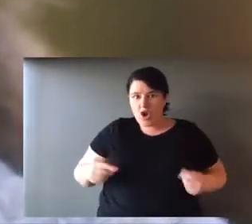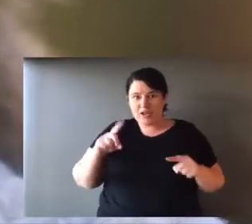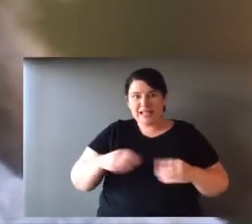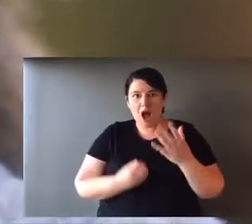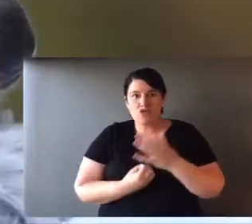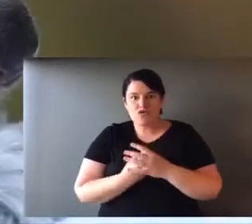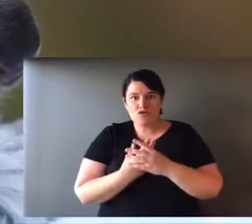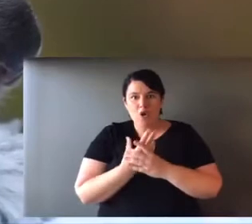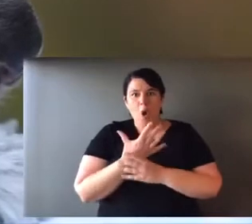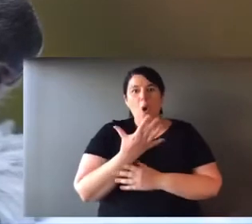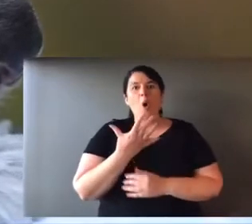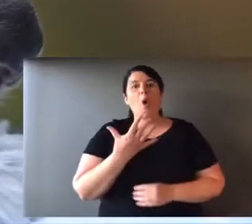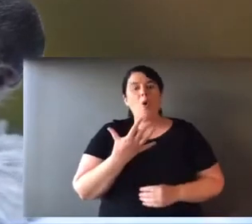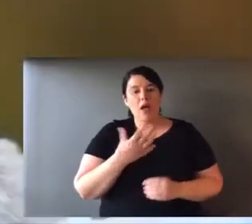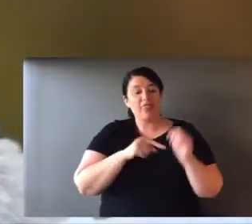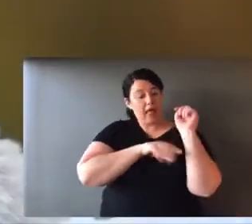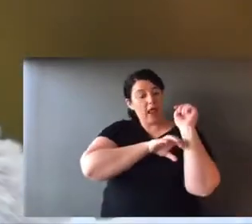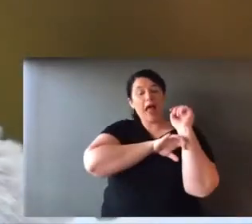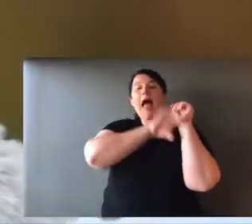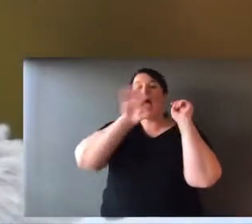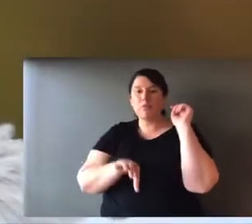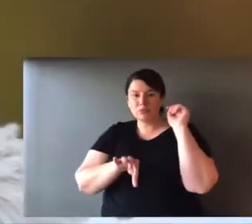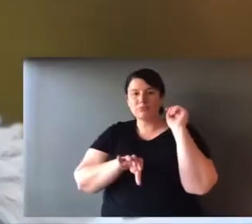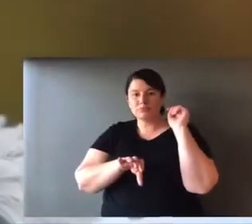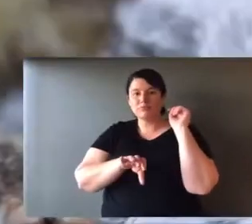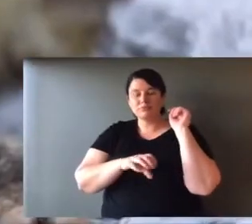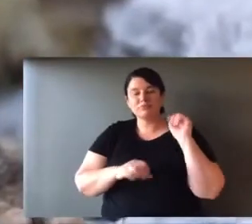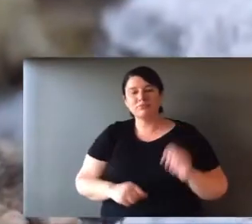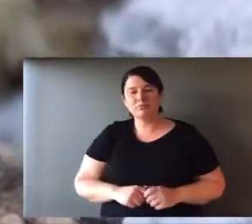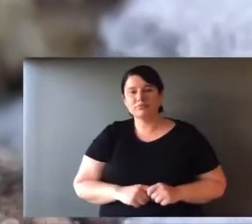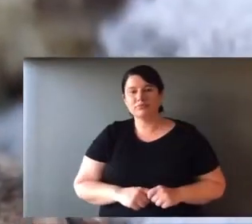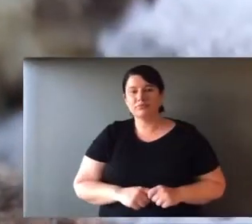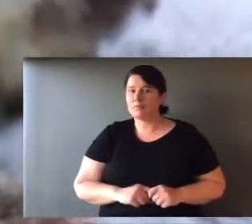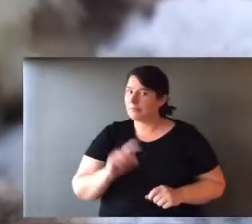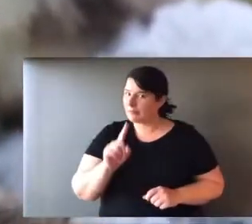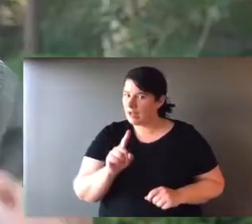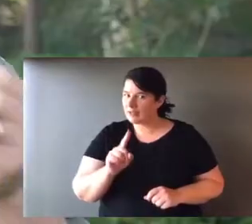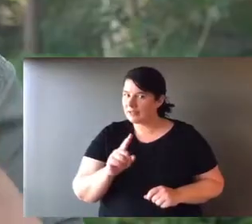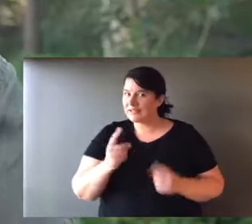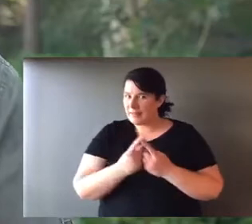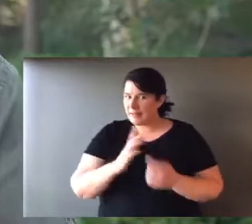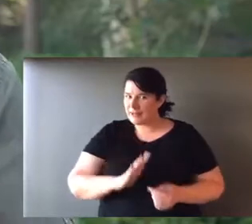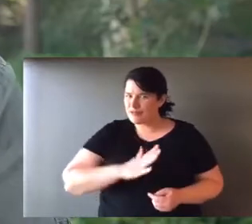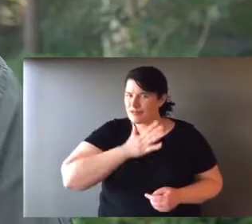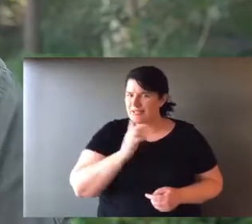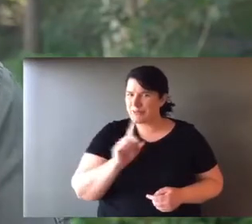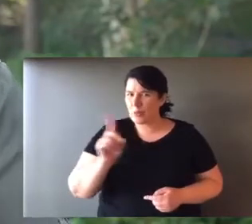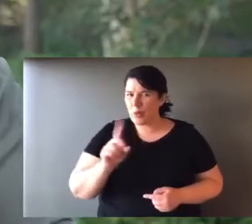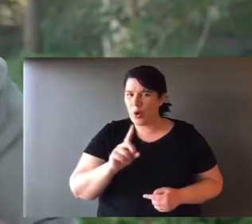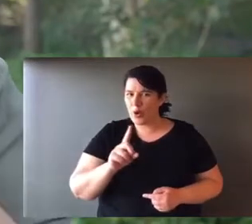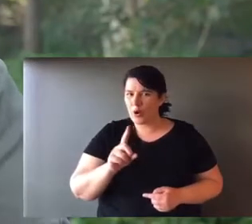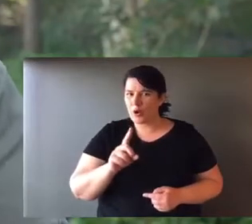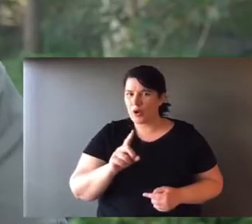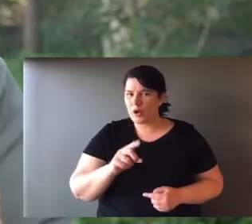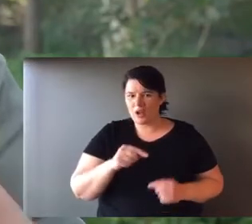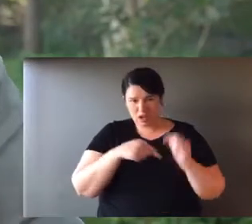whiskers will grow. The fur gets longer. And at some point. The joey ventures outside of the pouch. But something amazing happens at